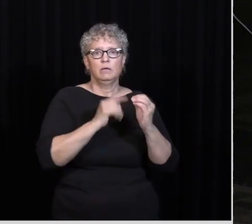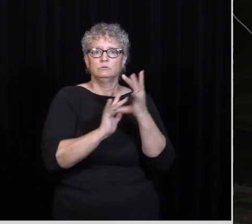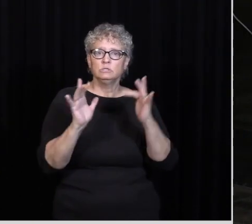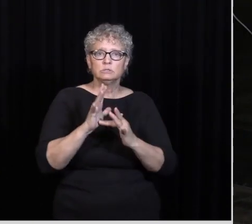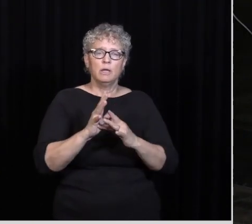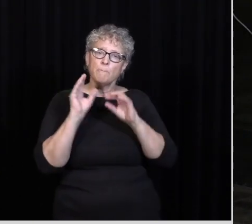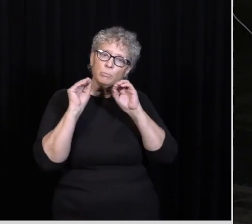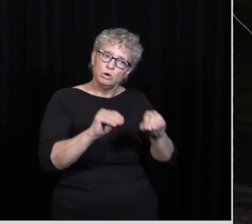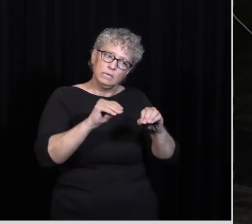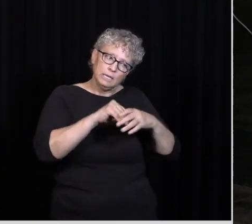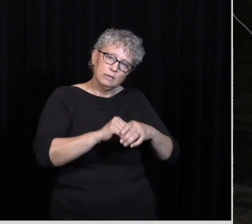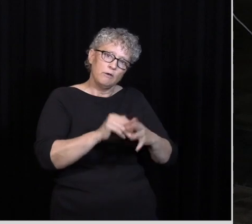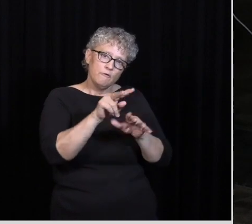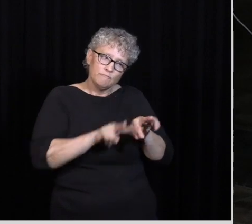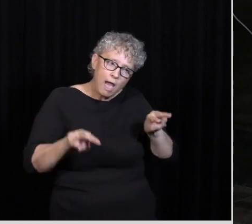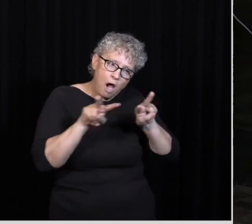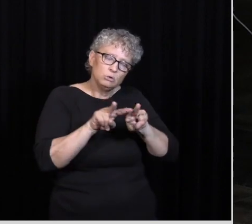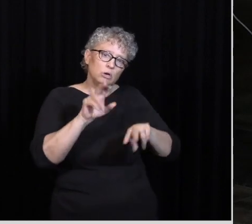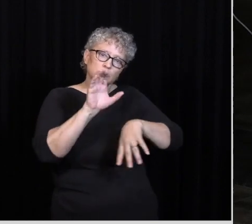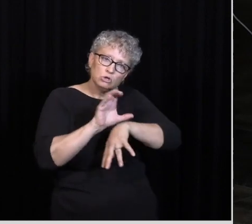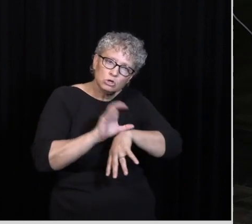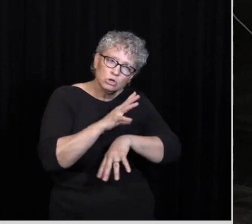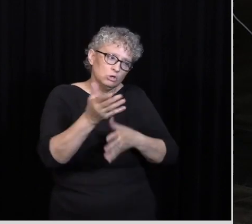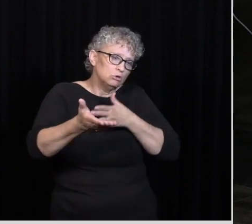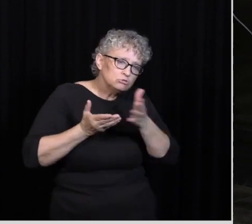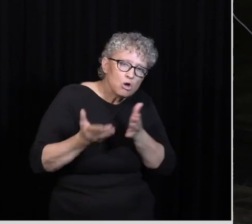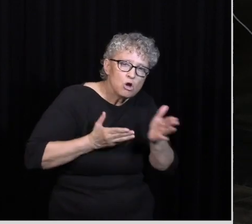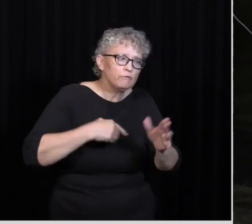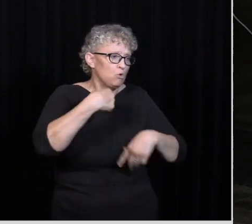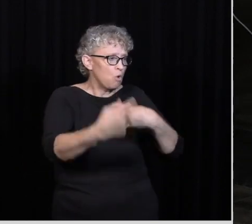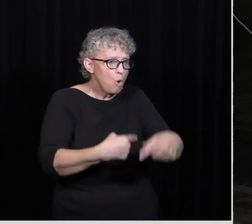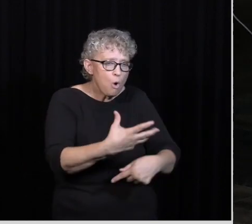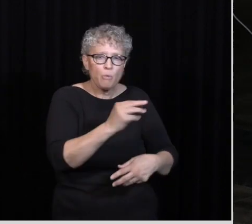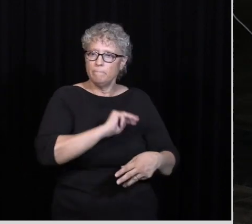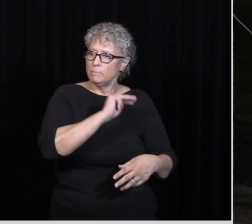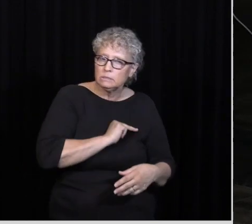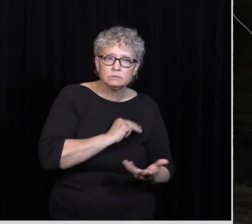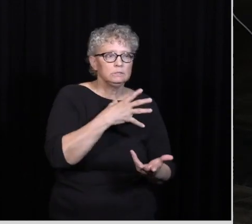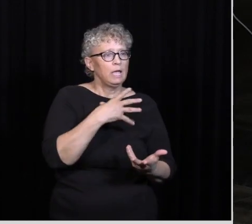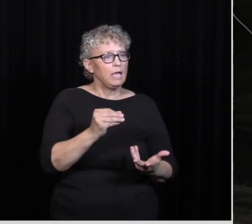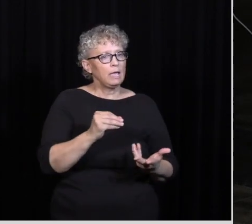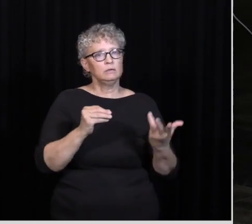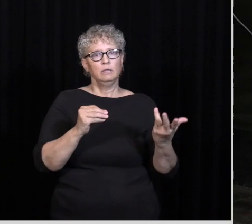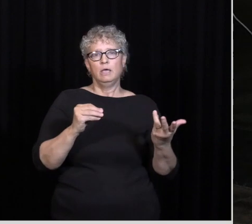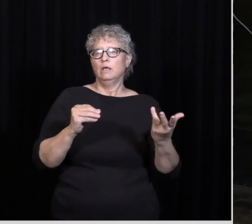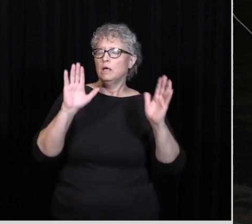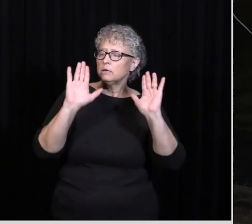Jesus And instill In them Values Of church And serving And going And missions And excellence In worship